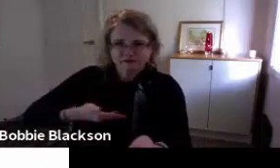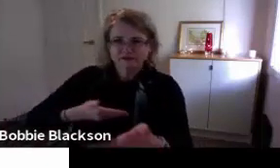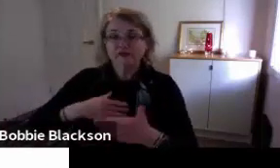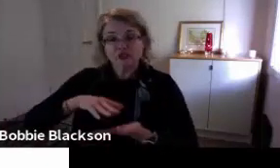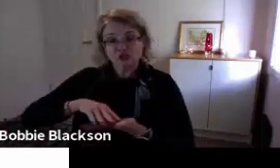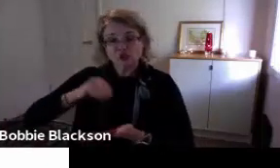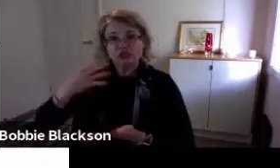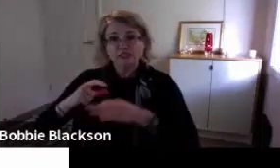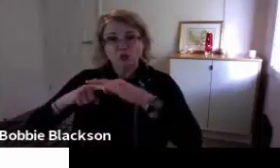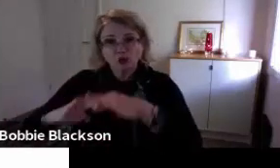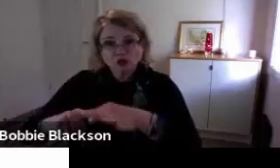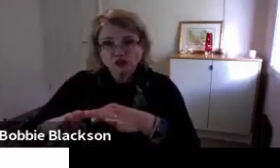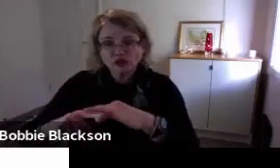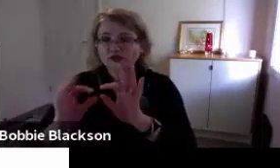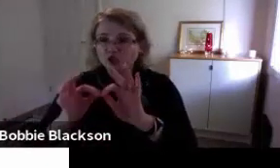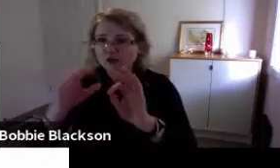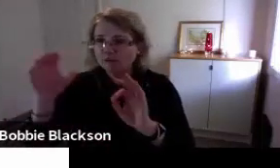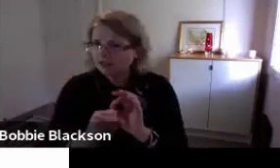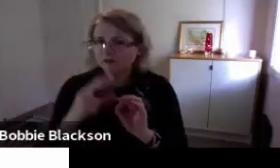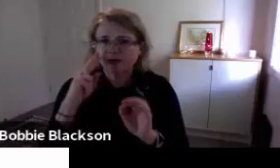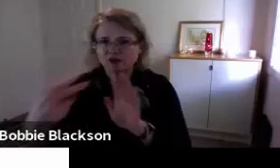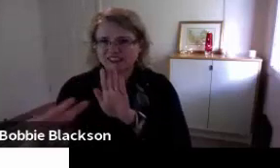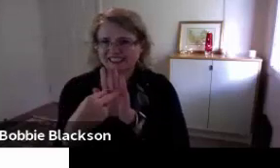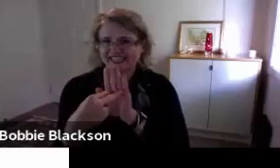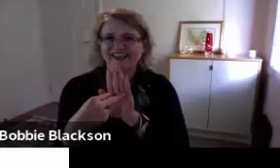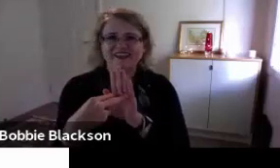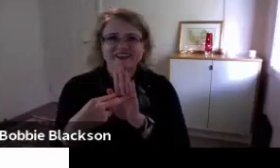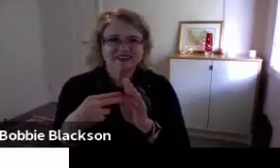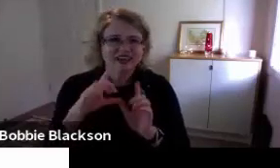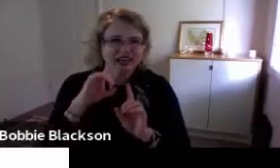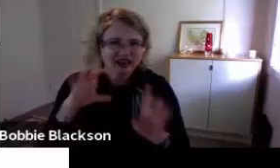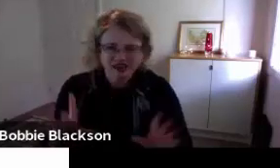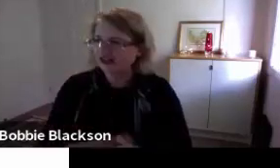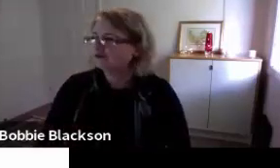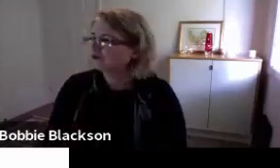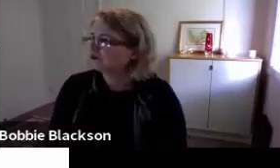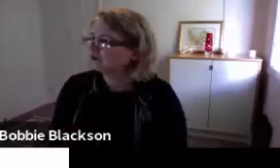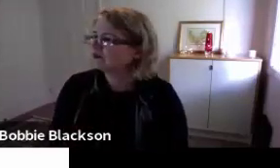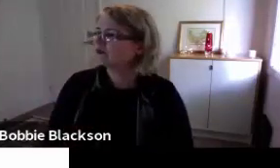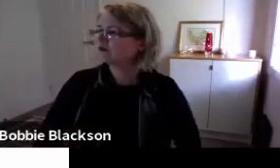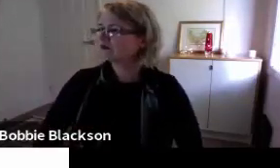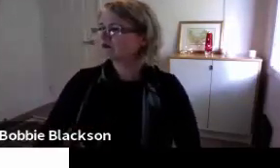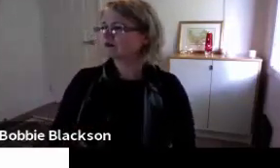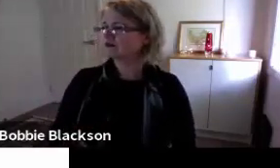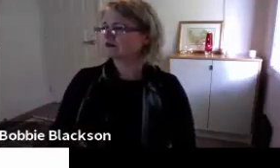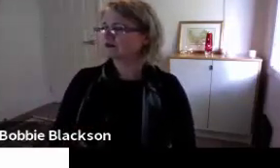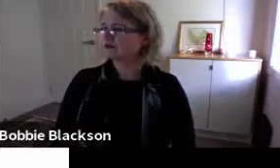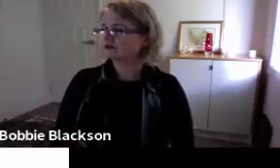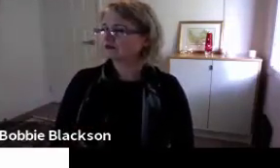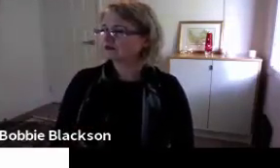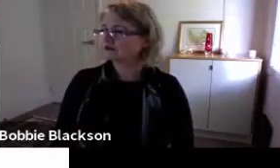For the communication exchange to be effective, the interpreter and the student need to be able to see each other.